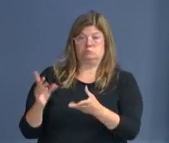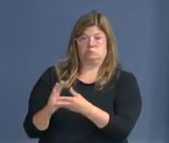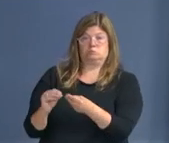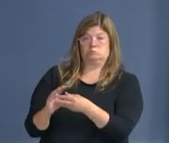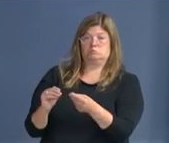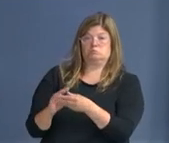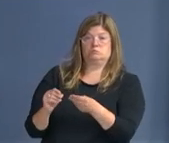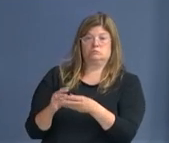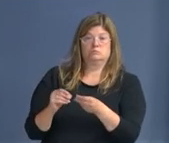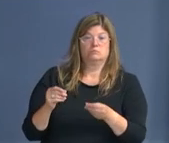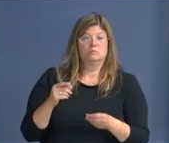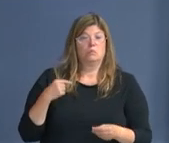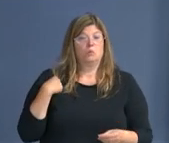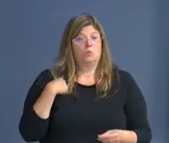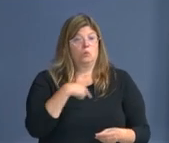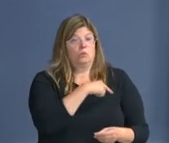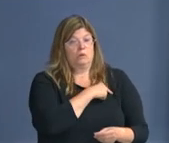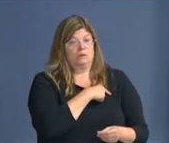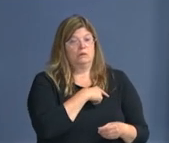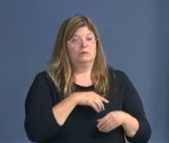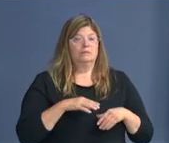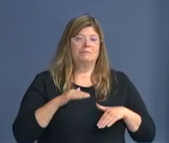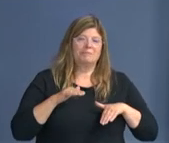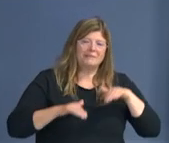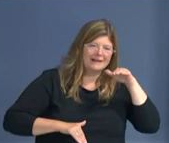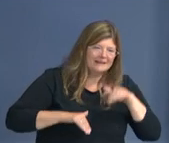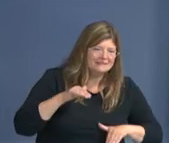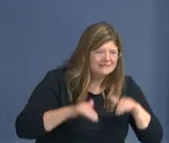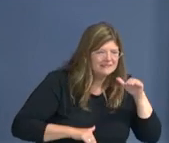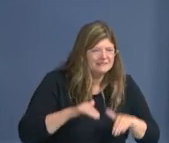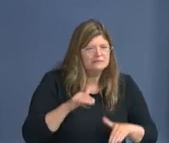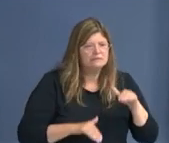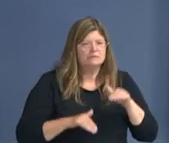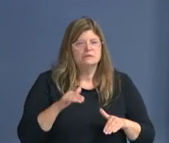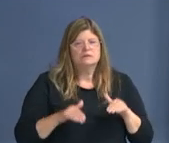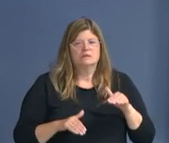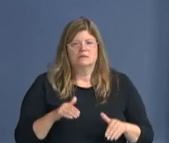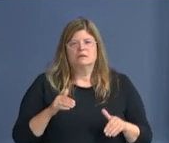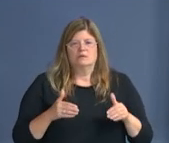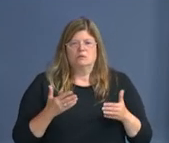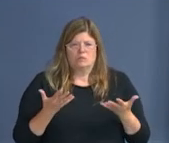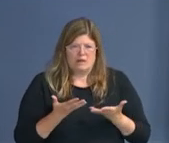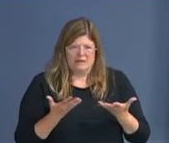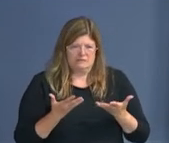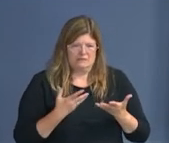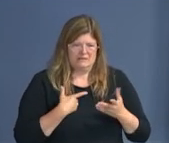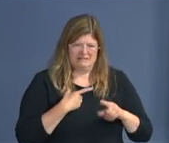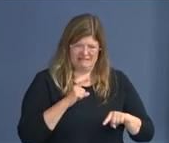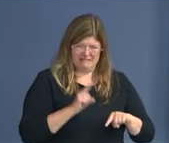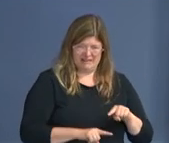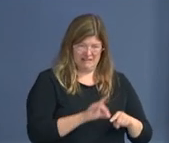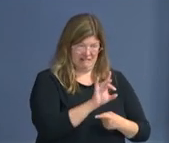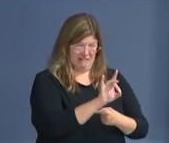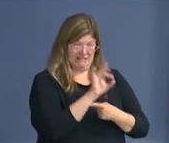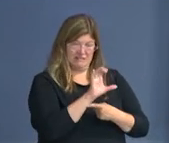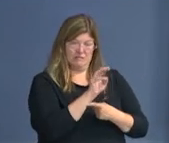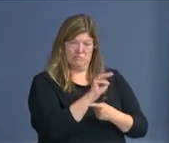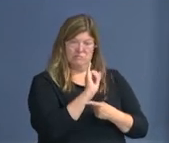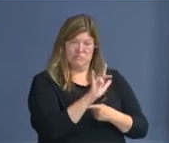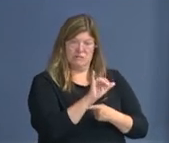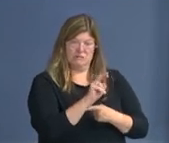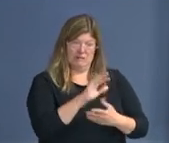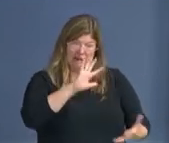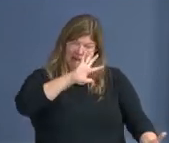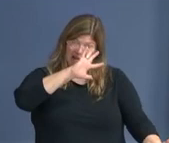we've balanced a budget after taking an $800 million decrease in revenues. So this idea that